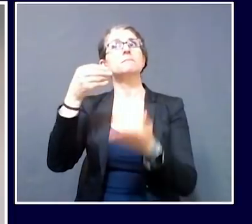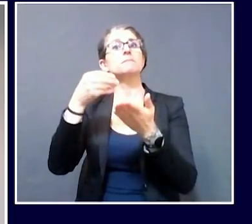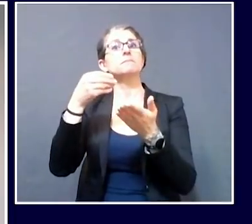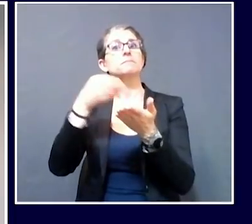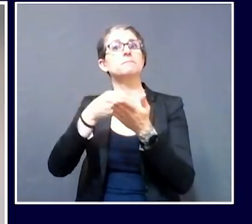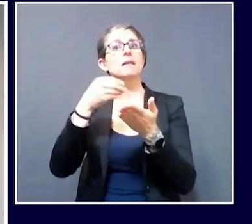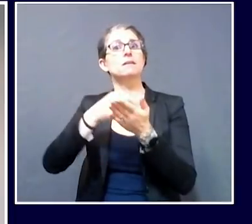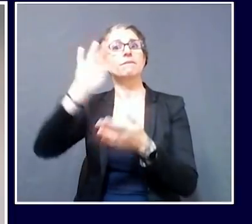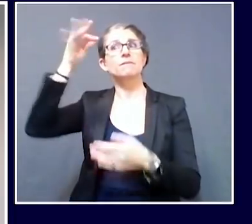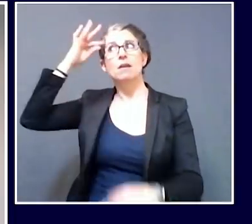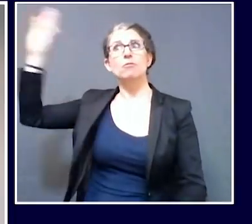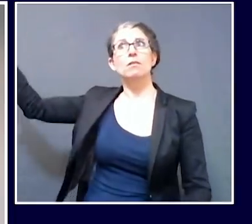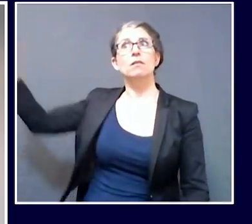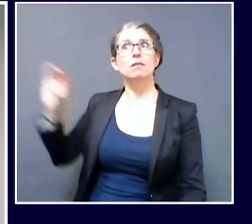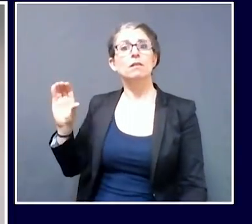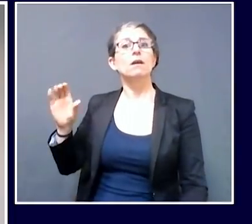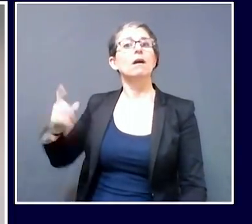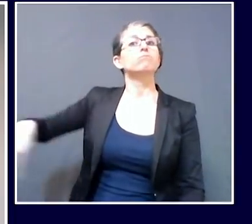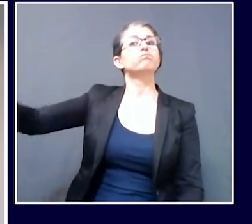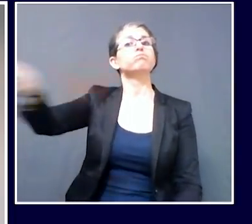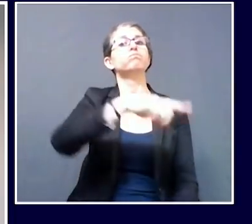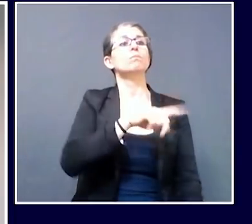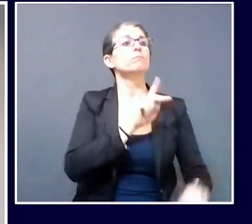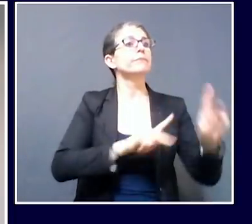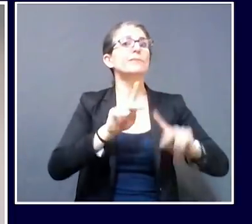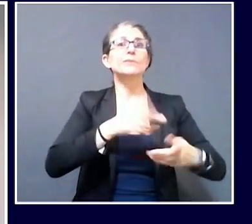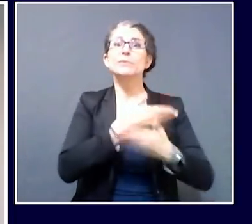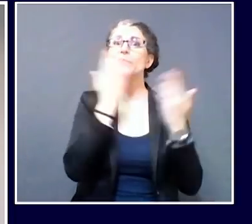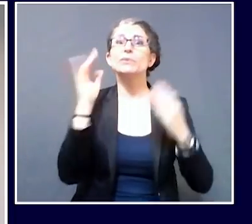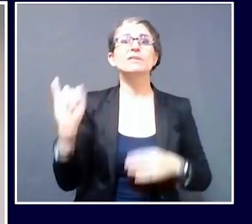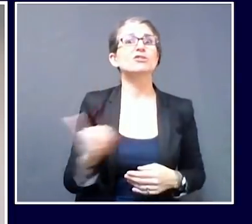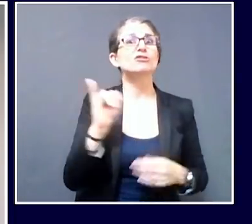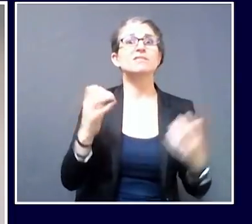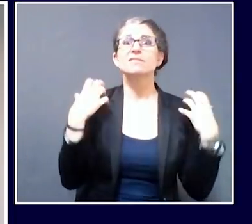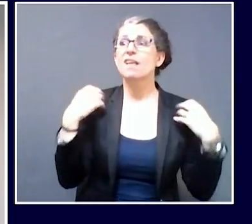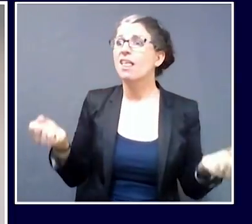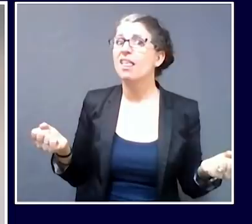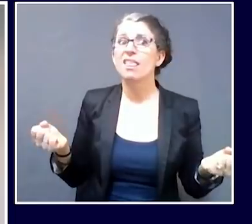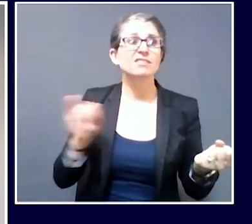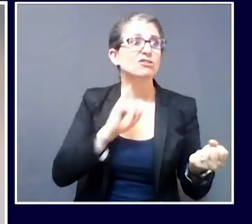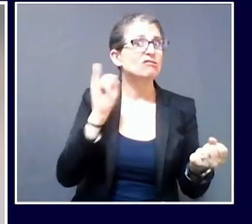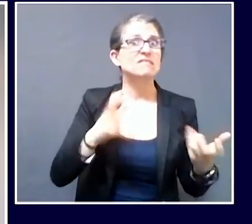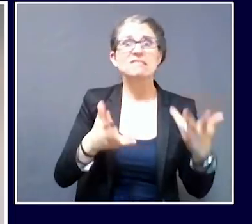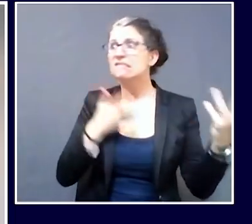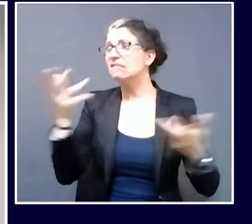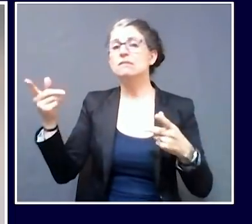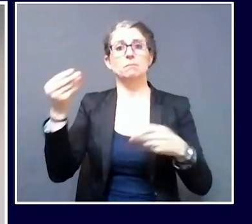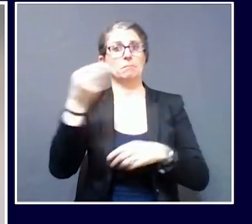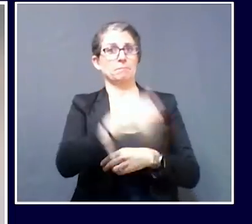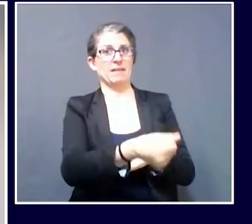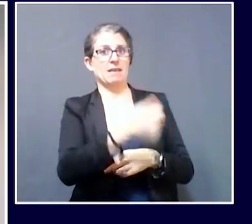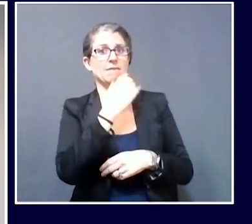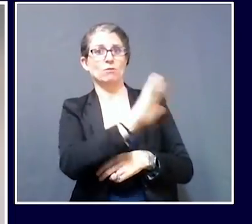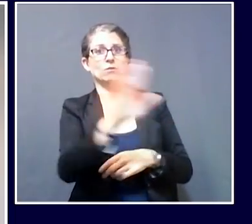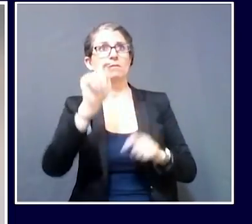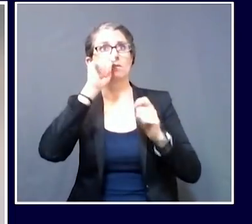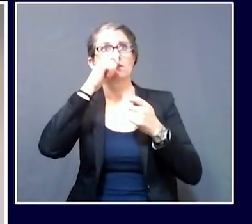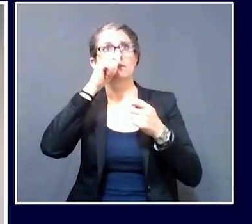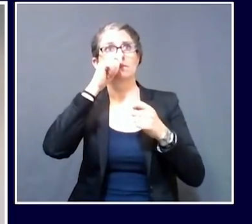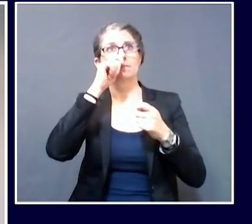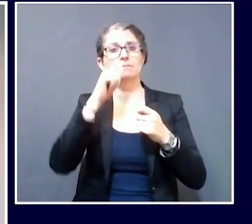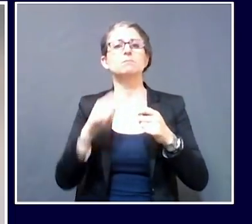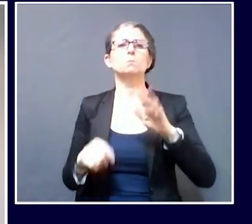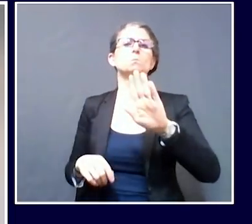tested or treated? How does that work? Sure. I'll take this one and then we can get you further details, David. But the bottom